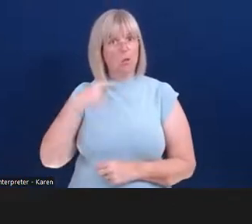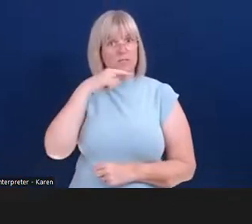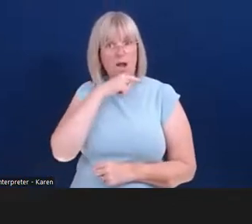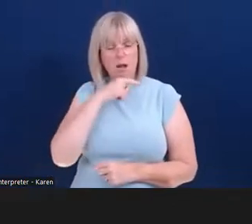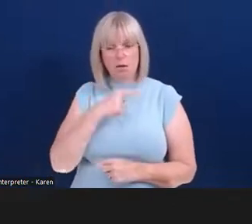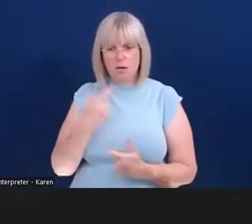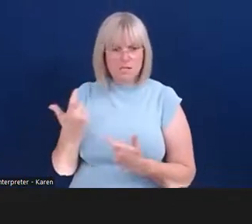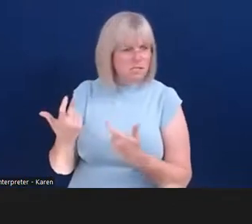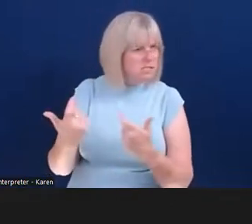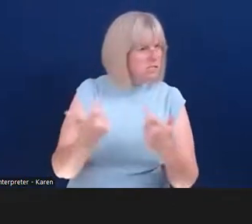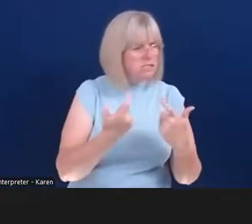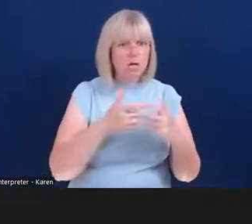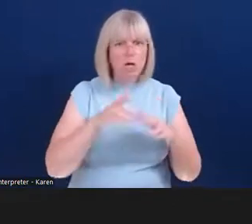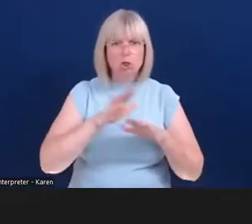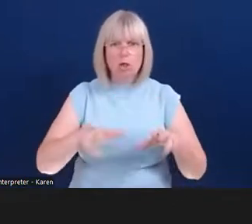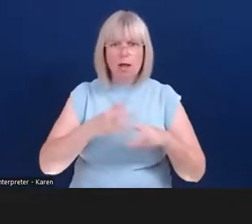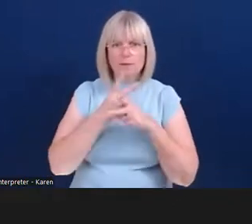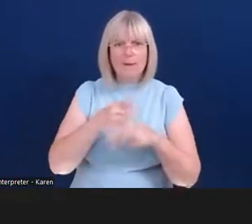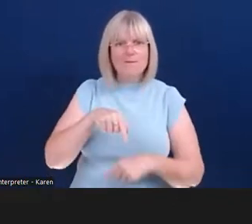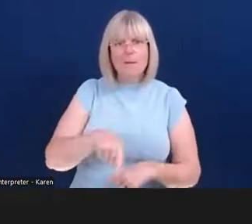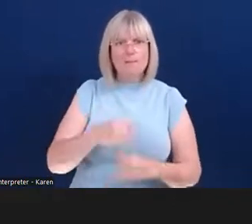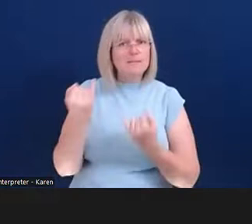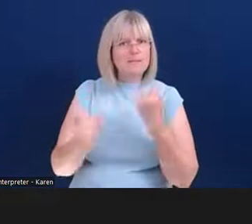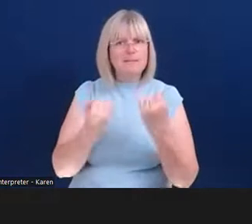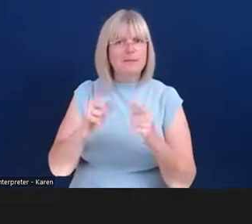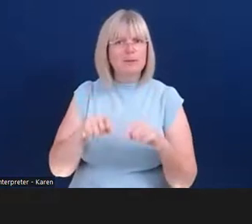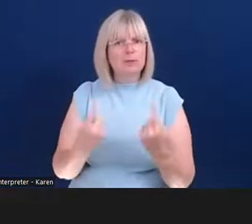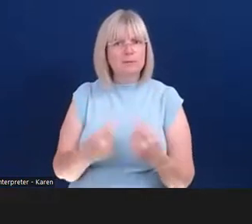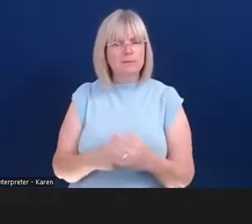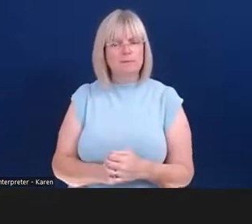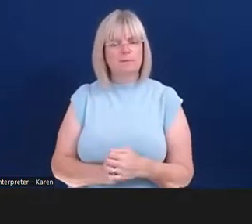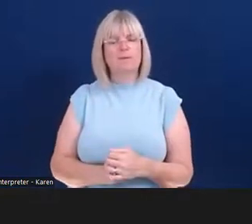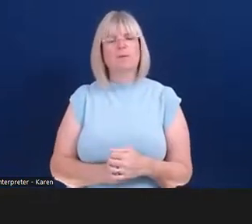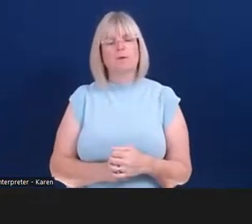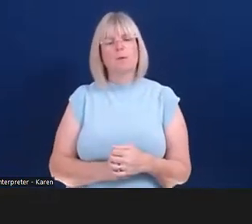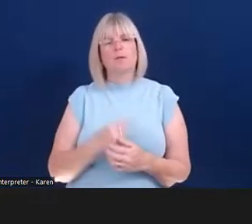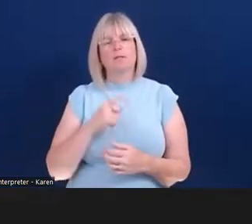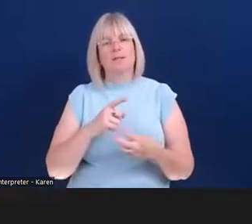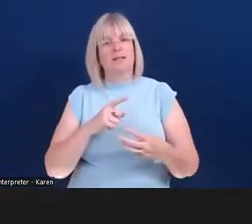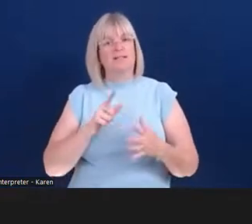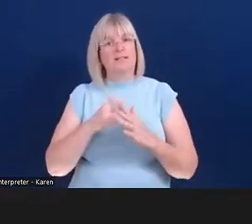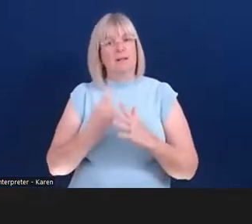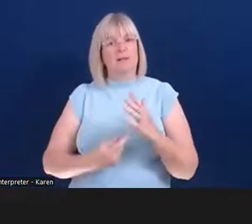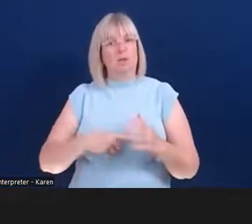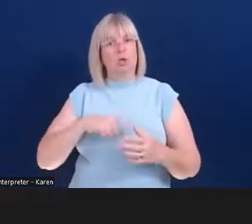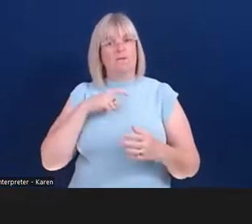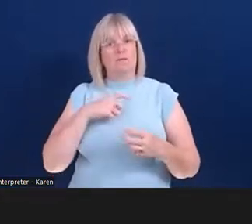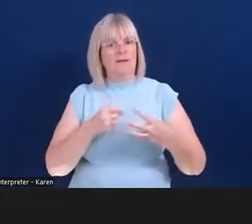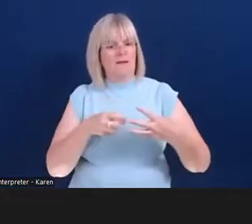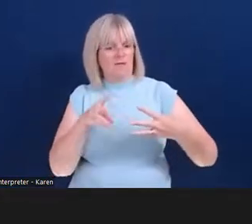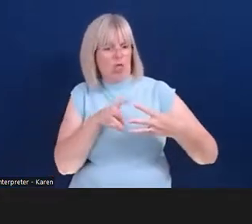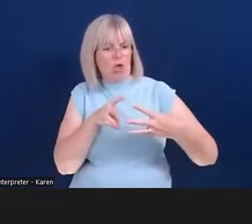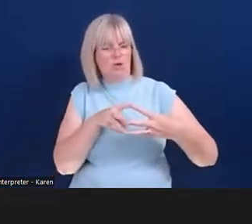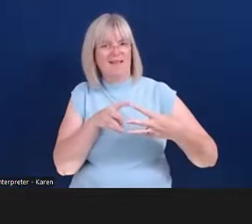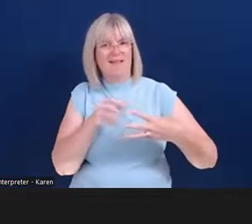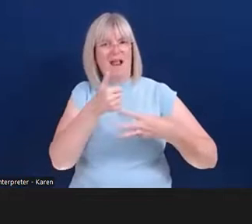Confidence Scheme of IDEA has three different levels. The basic level, I believe just about every employer should